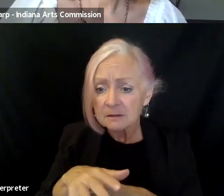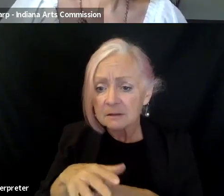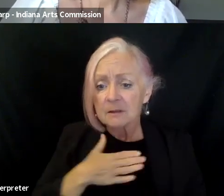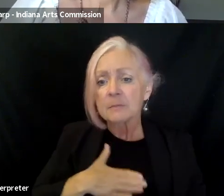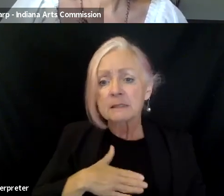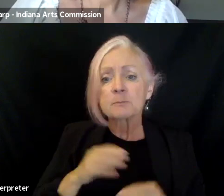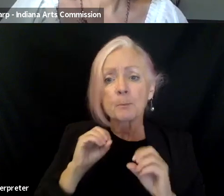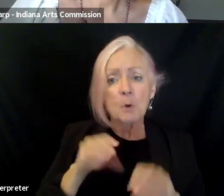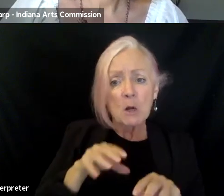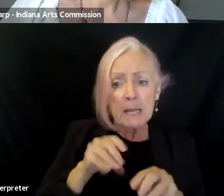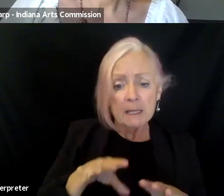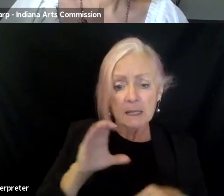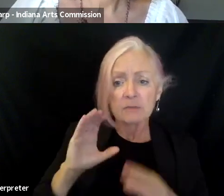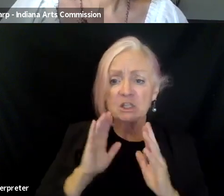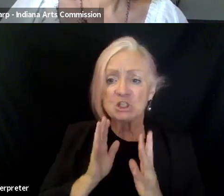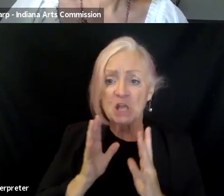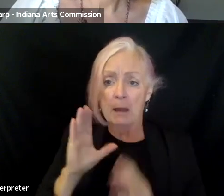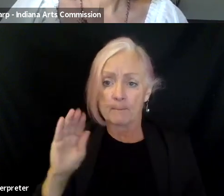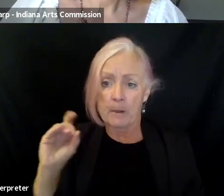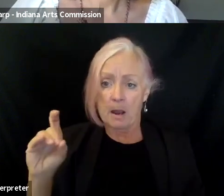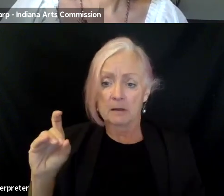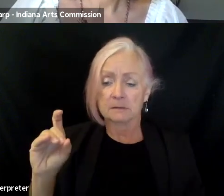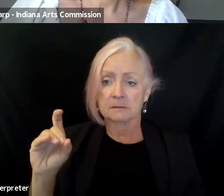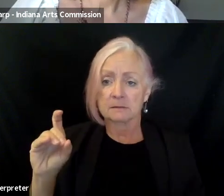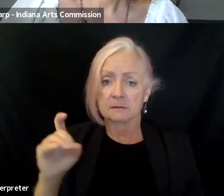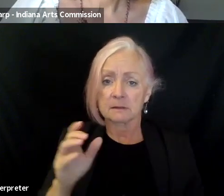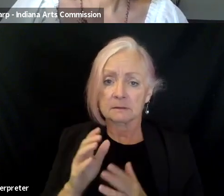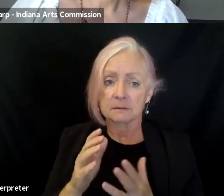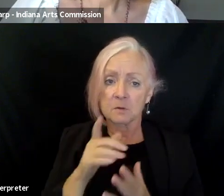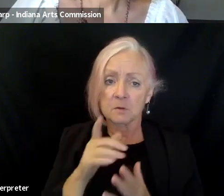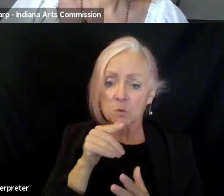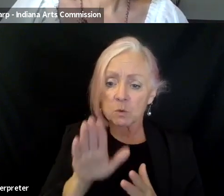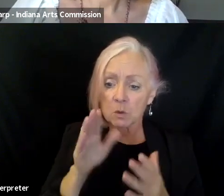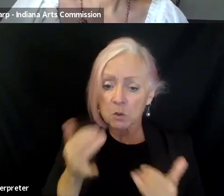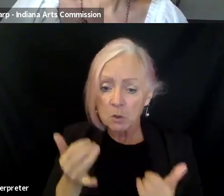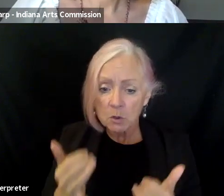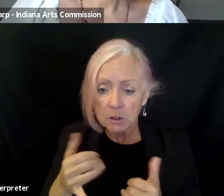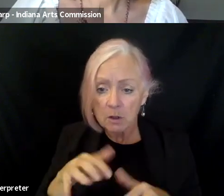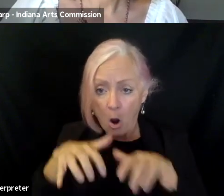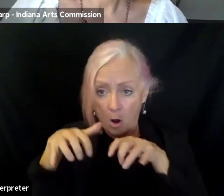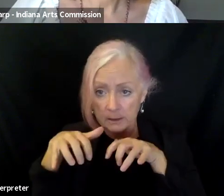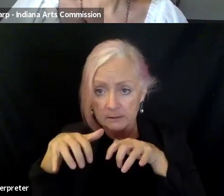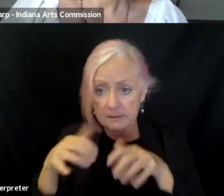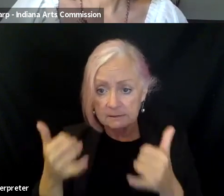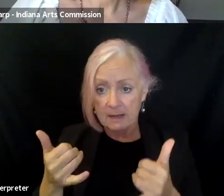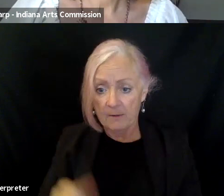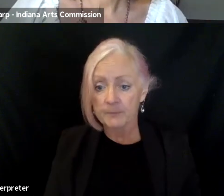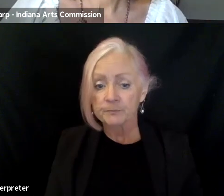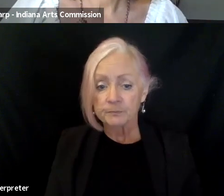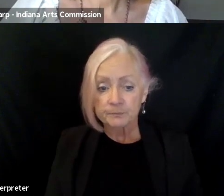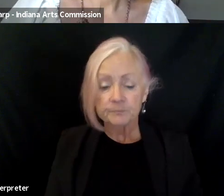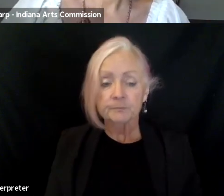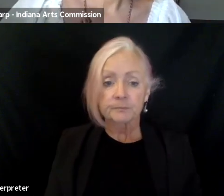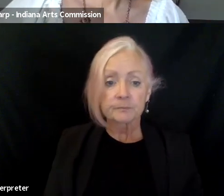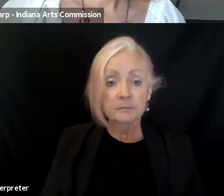hear your thoughts. Are you asking questions of who, who your current audience even is? So once we had this program up